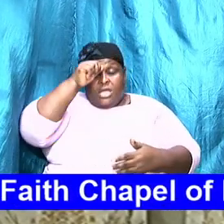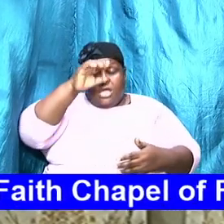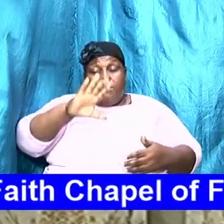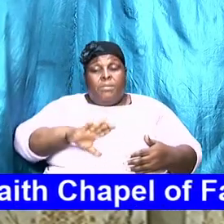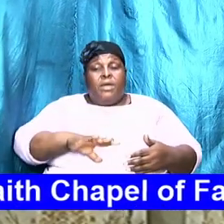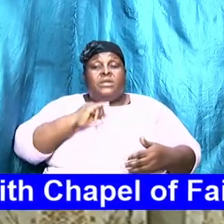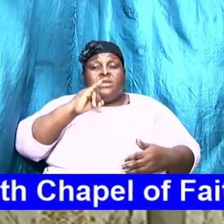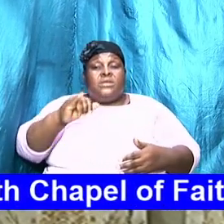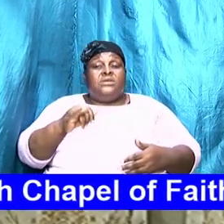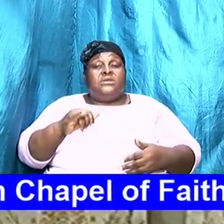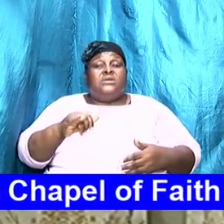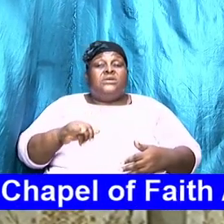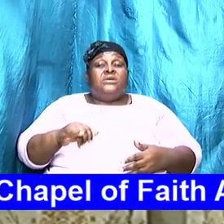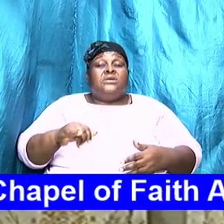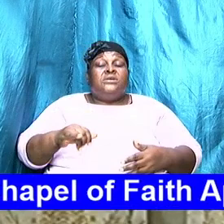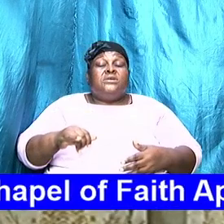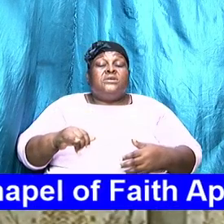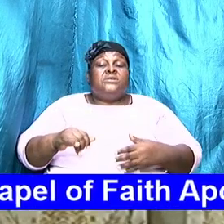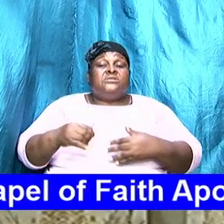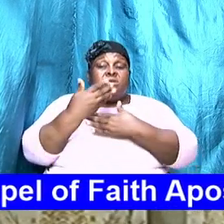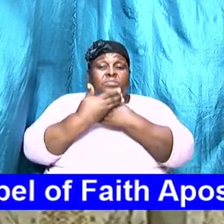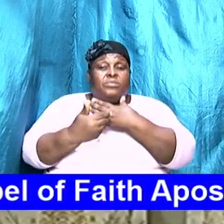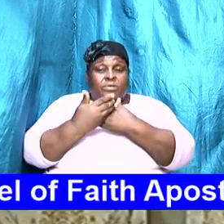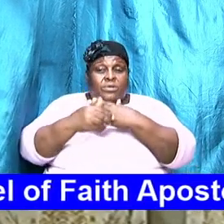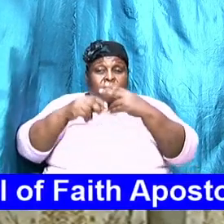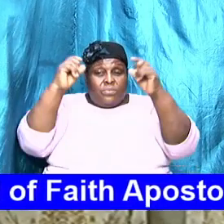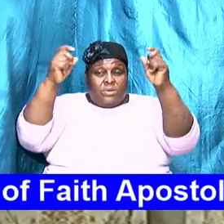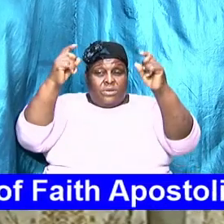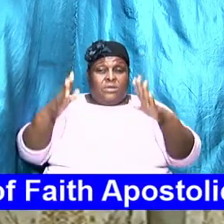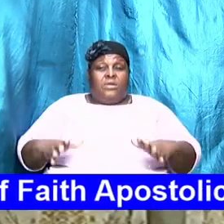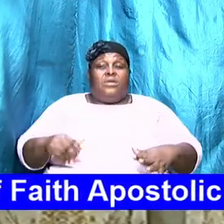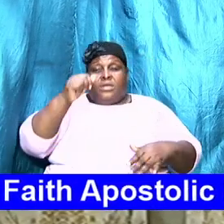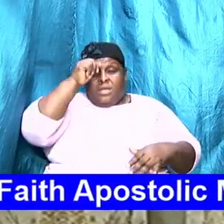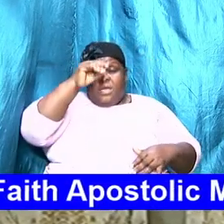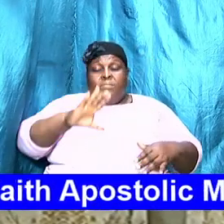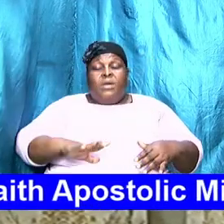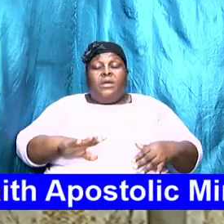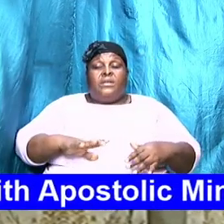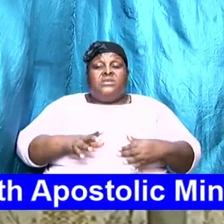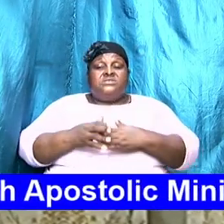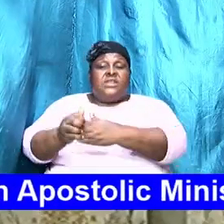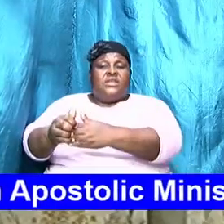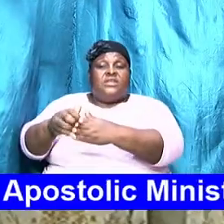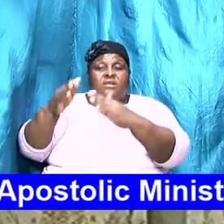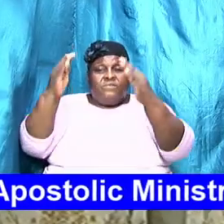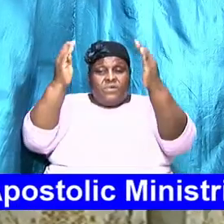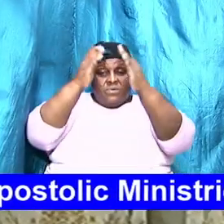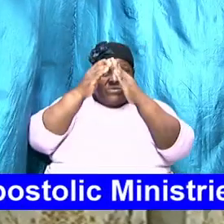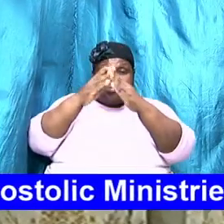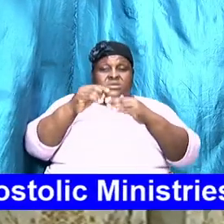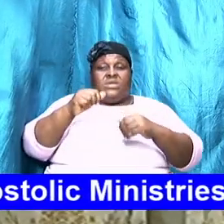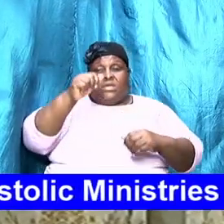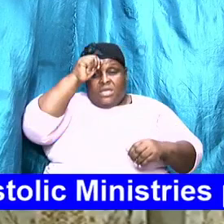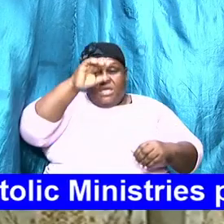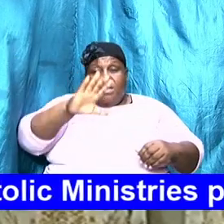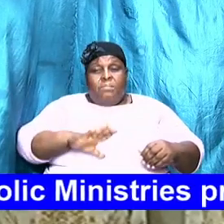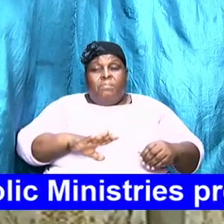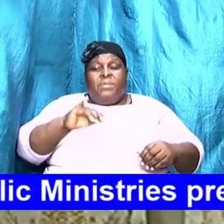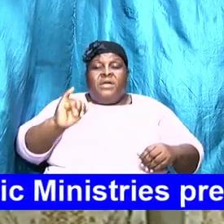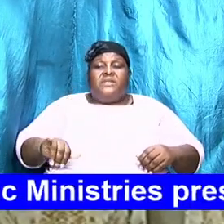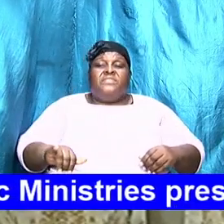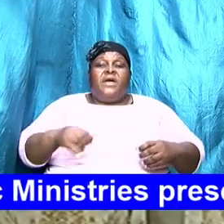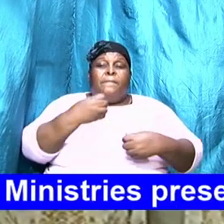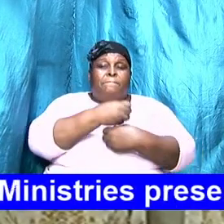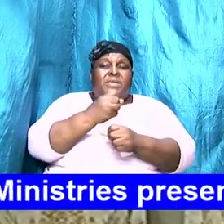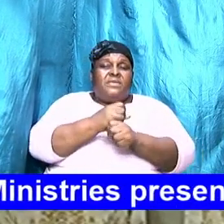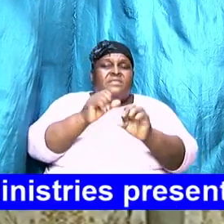breadwinner a man is the head of the house a man is the the one that makes